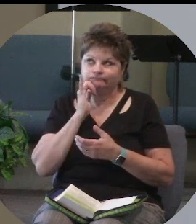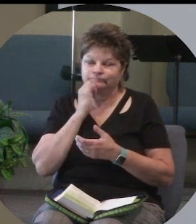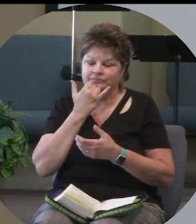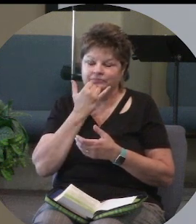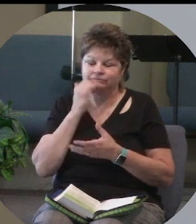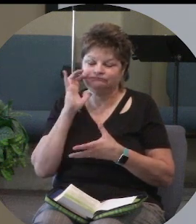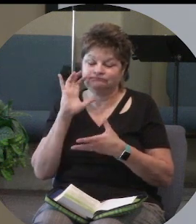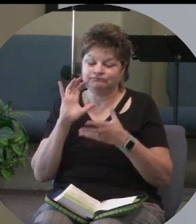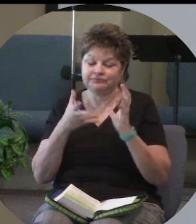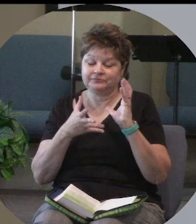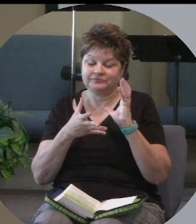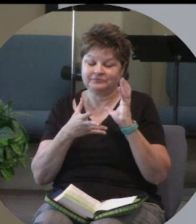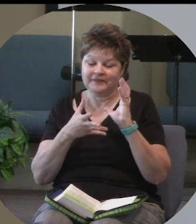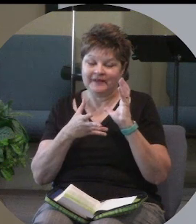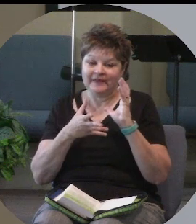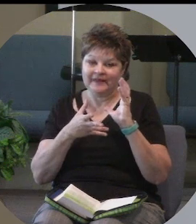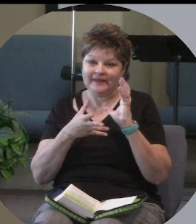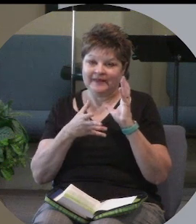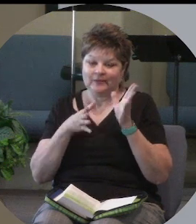absolutely mangle